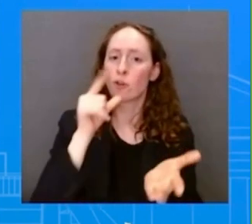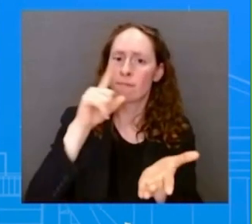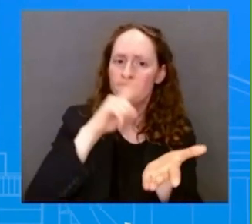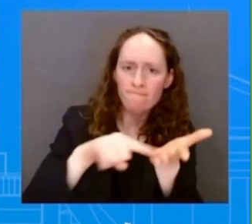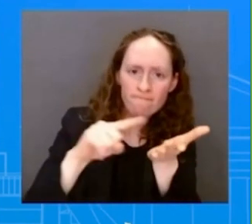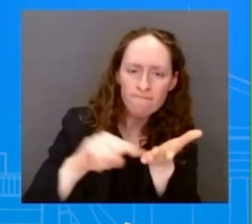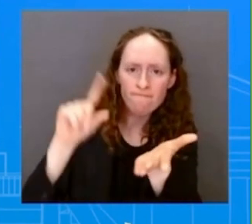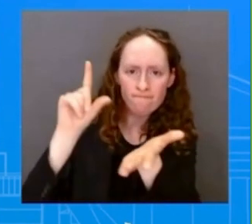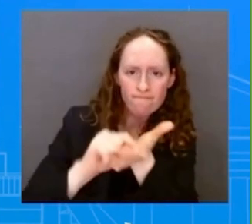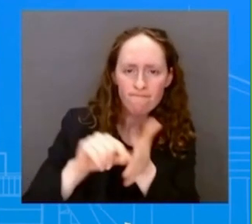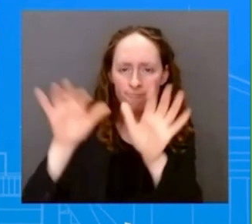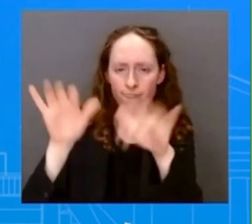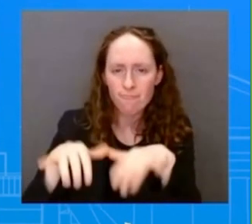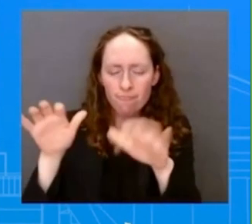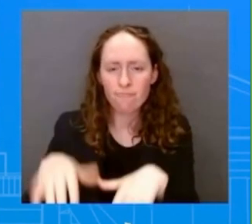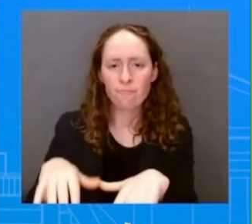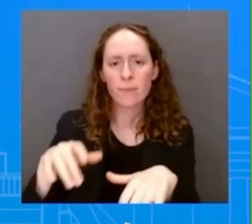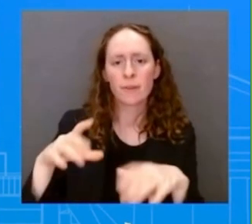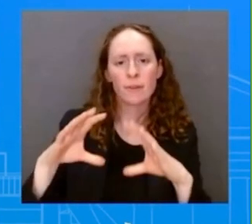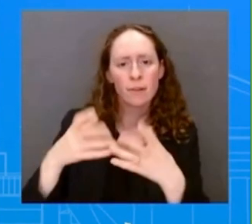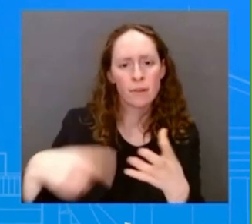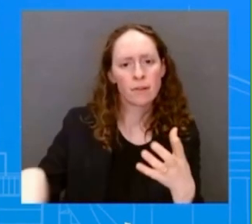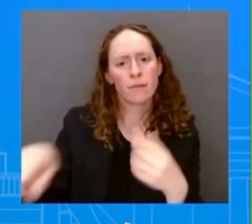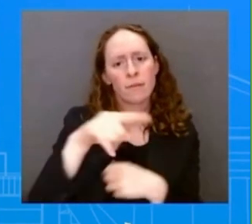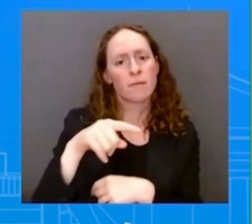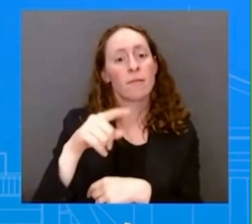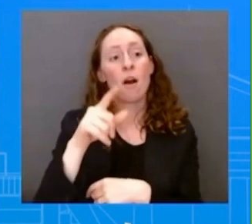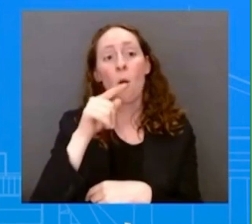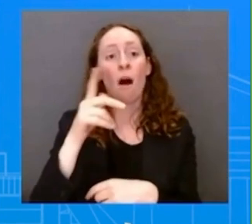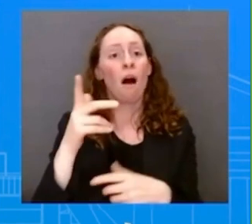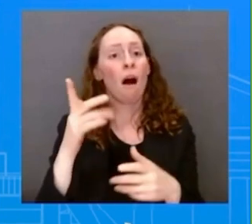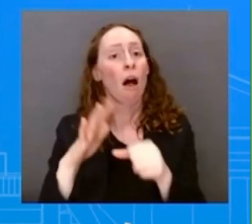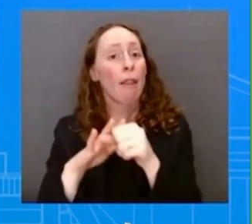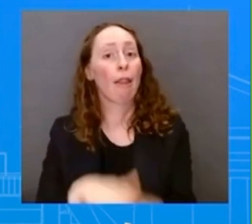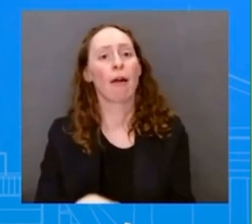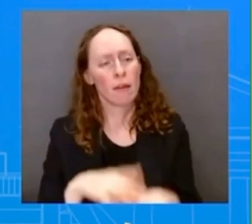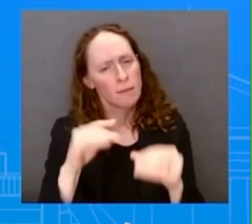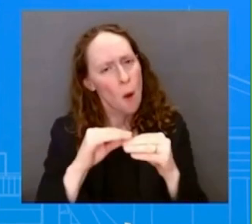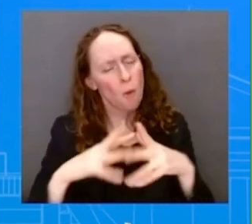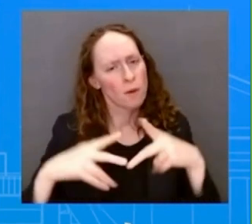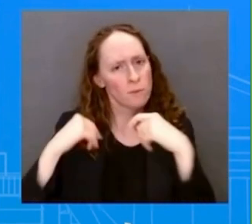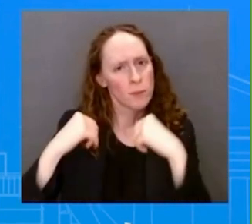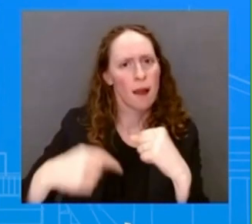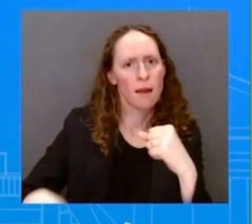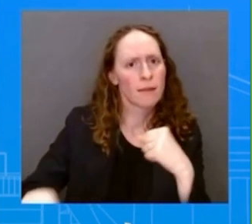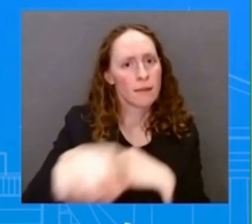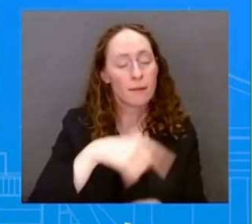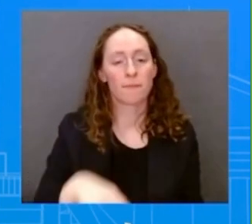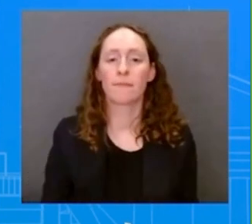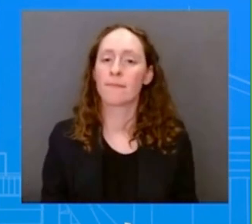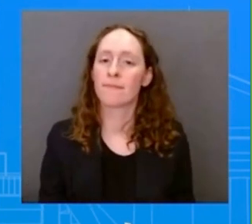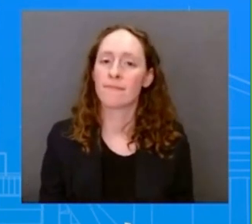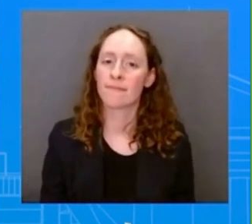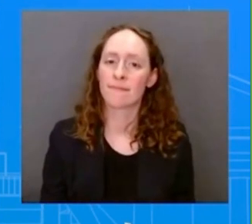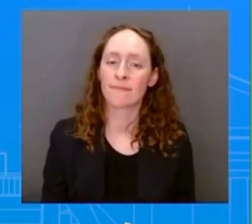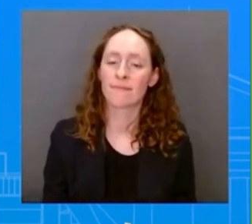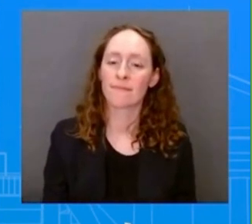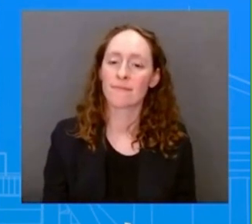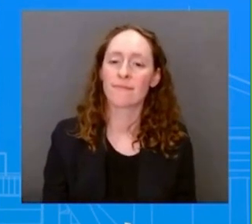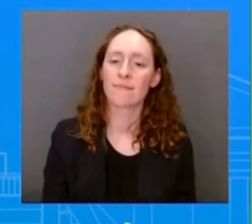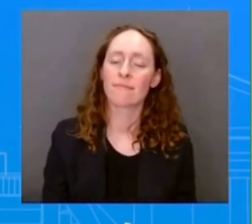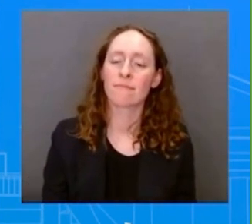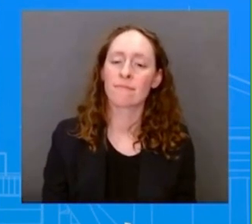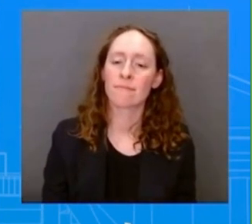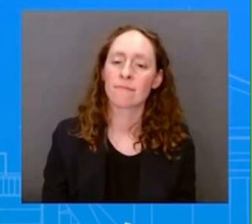treatment of journalists, as a colleague in our sixth row could attest. but I was wondering if you could, uh, respond to this Taibbi visit by the